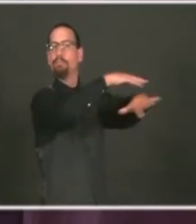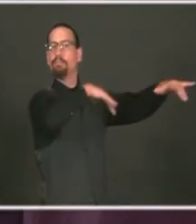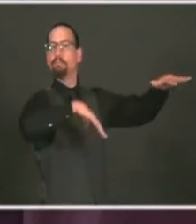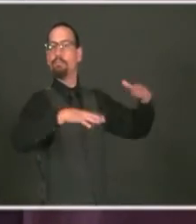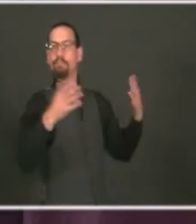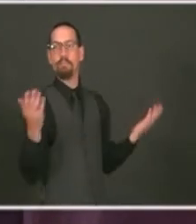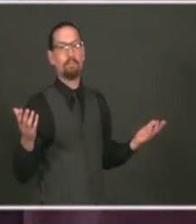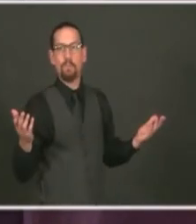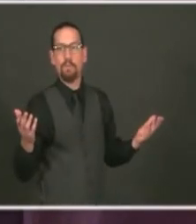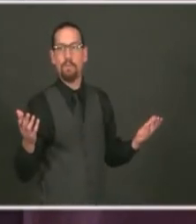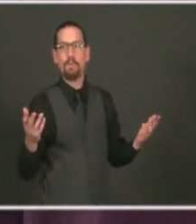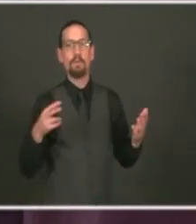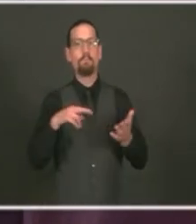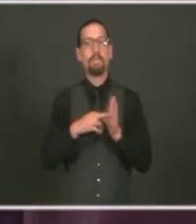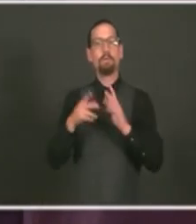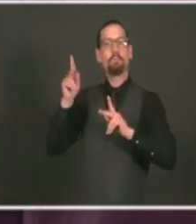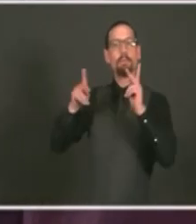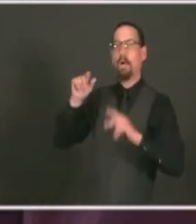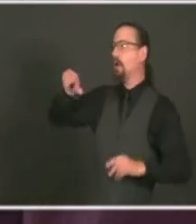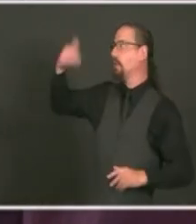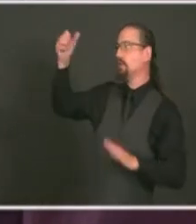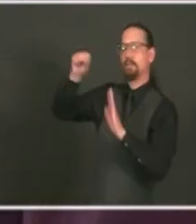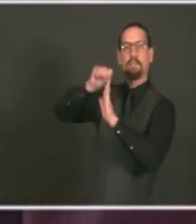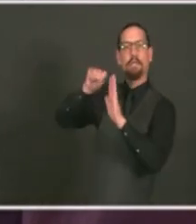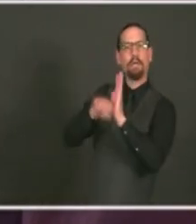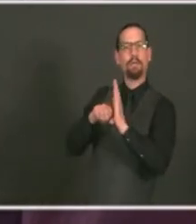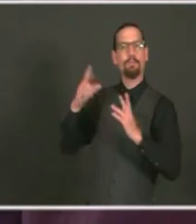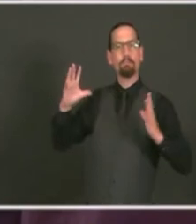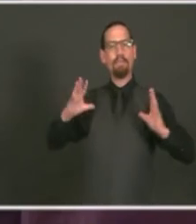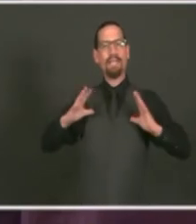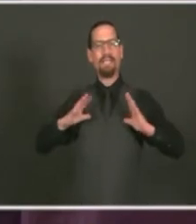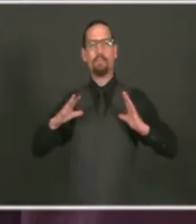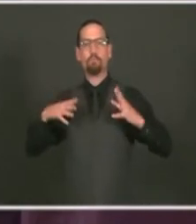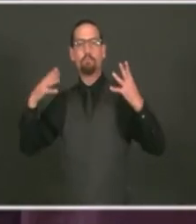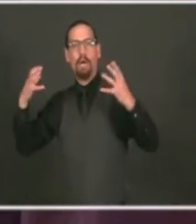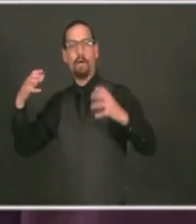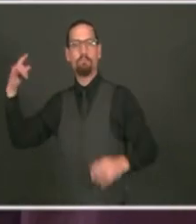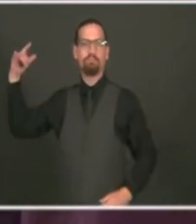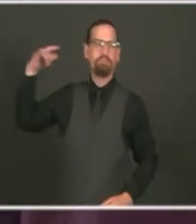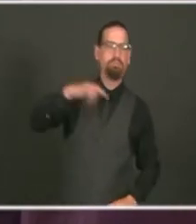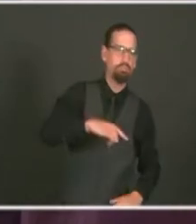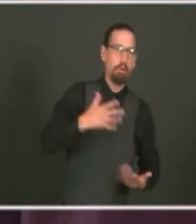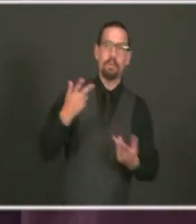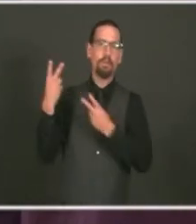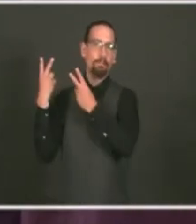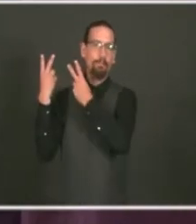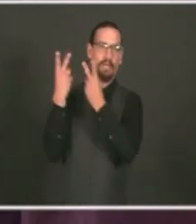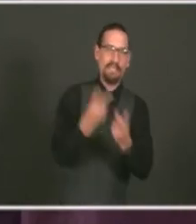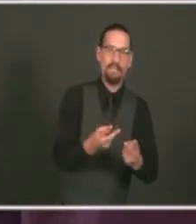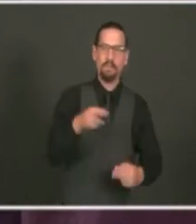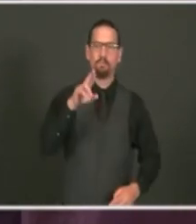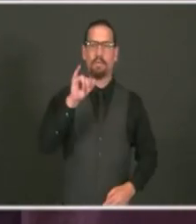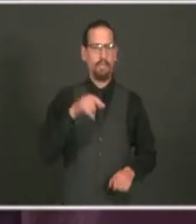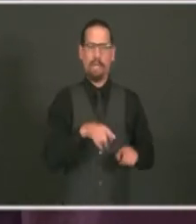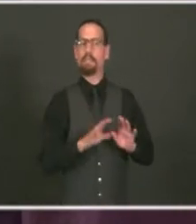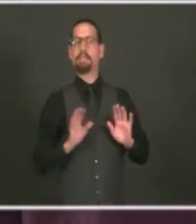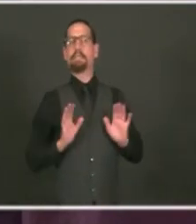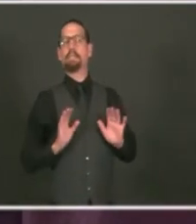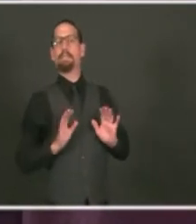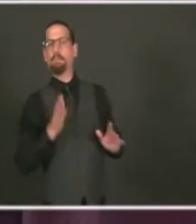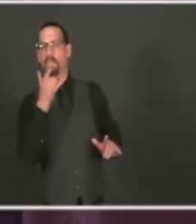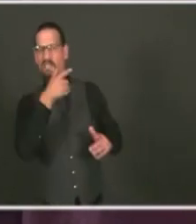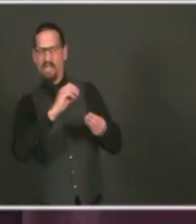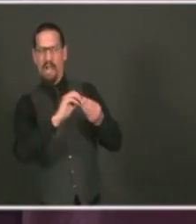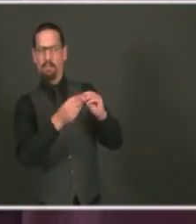of the outbreak at PC, and in this age group, I'm asking you to do better. By the way, most college